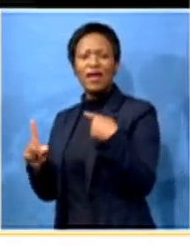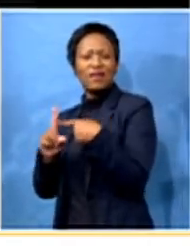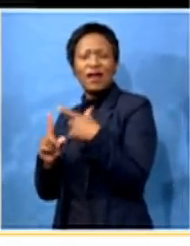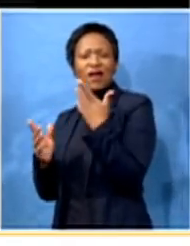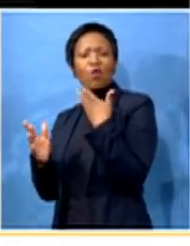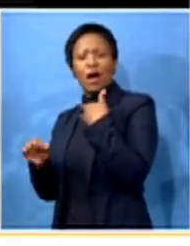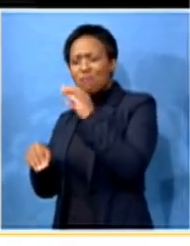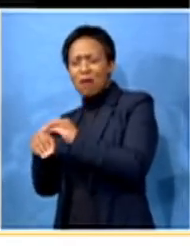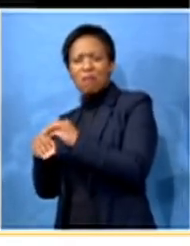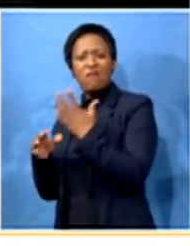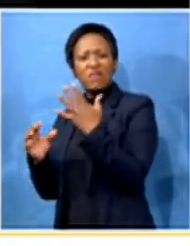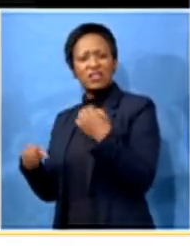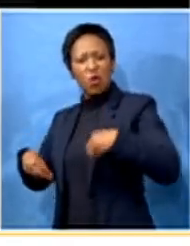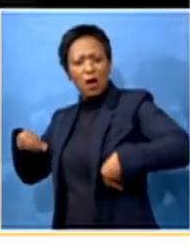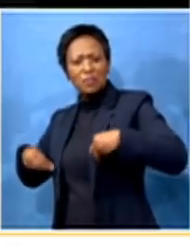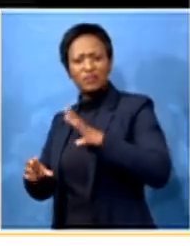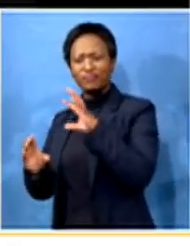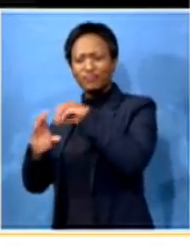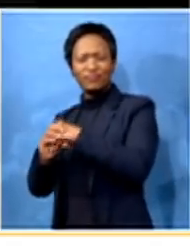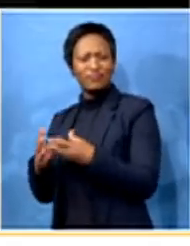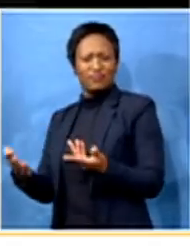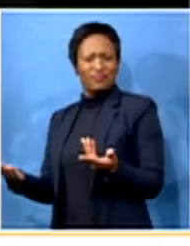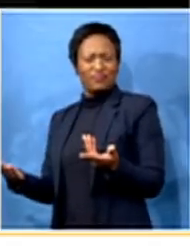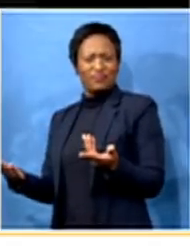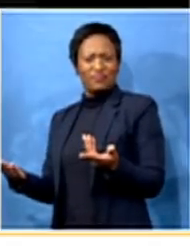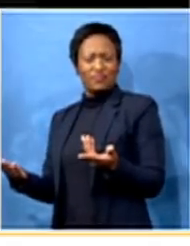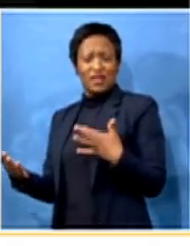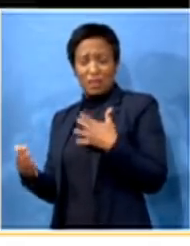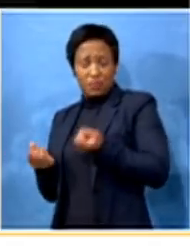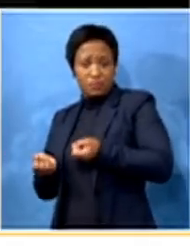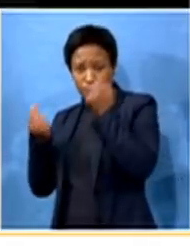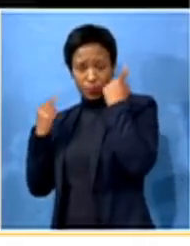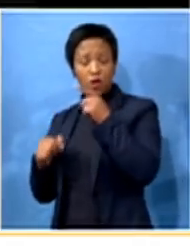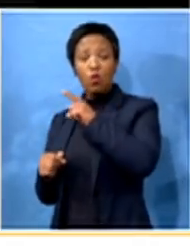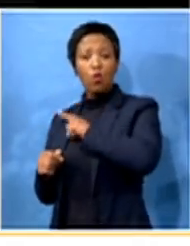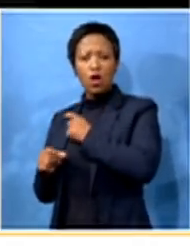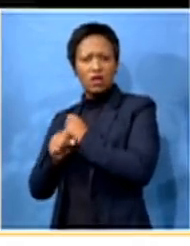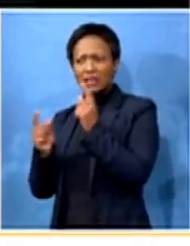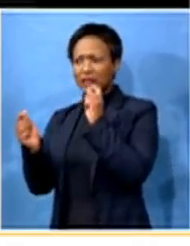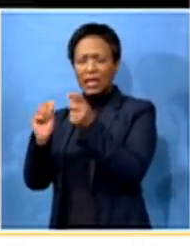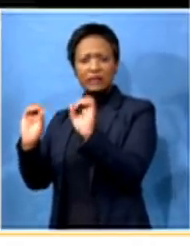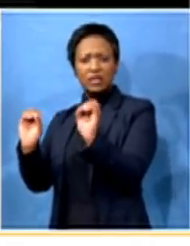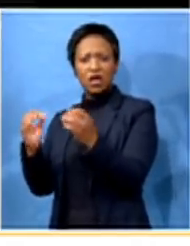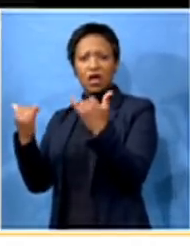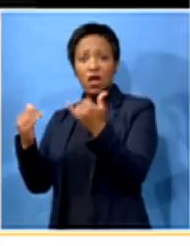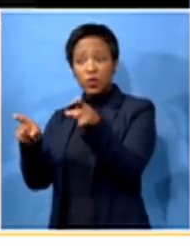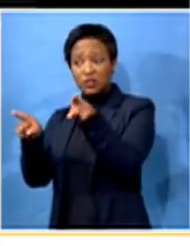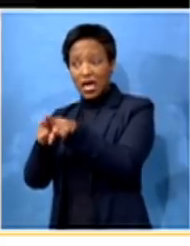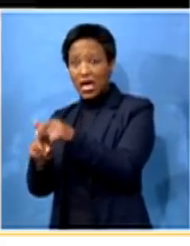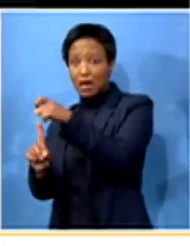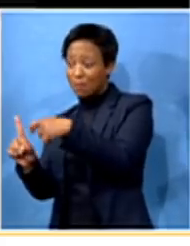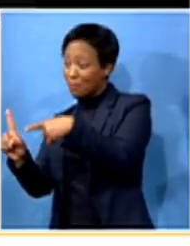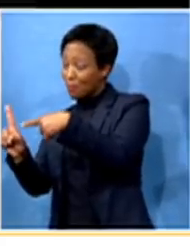a cloud hanging over her head. So, I don't understand. Because, essentially, you haven't changed anything. You're taking the same person